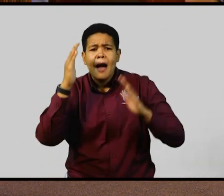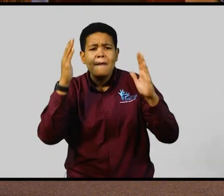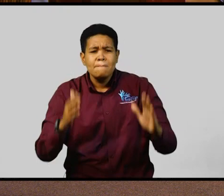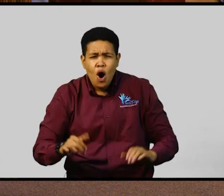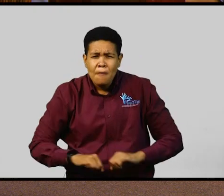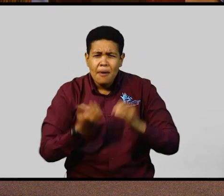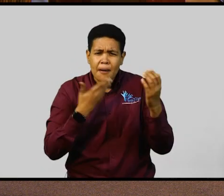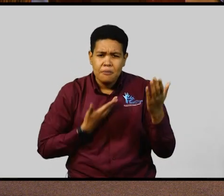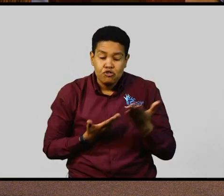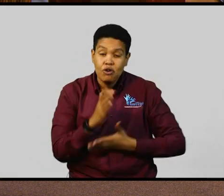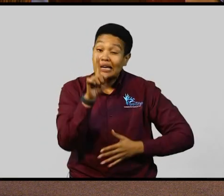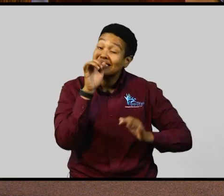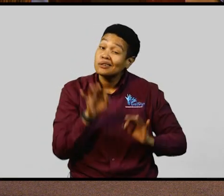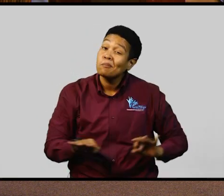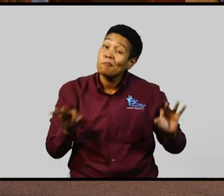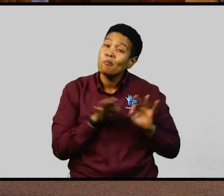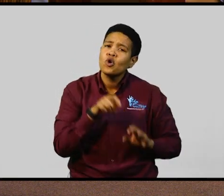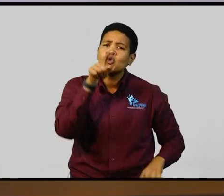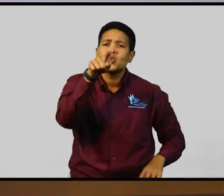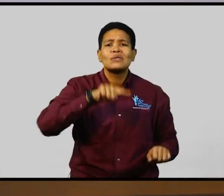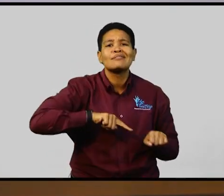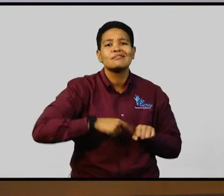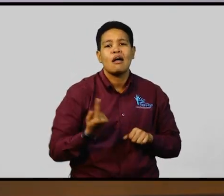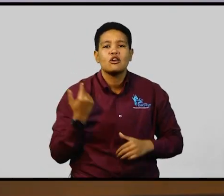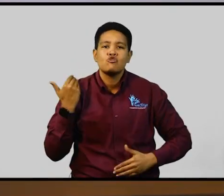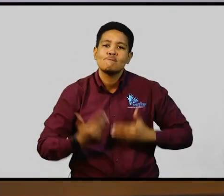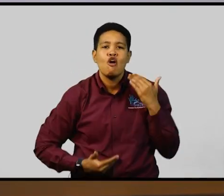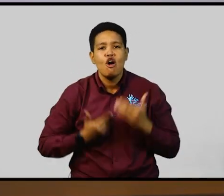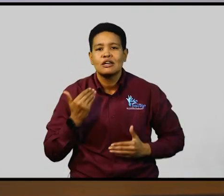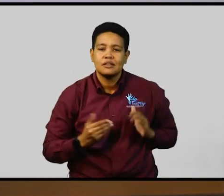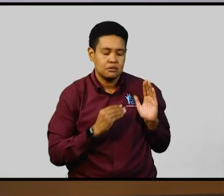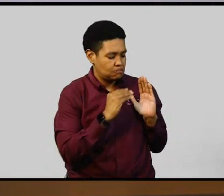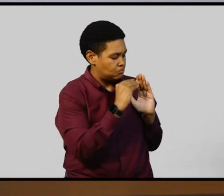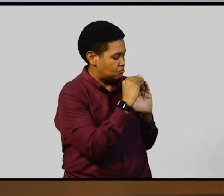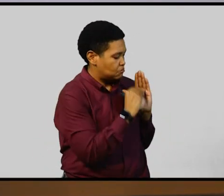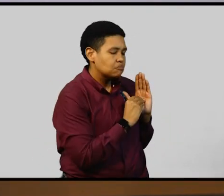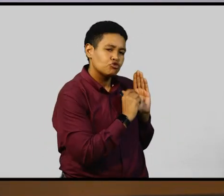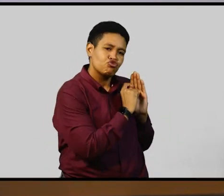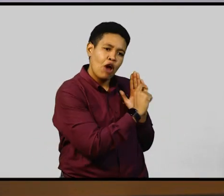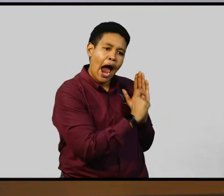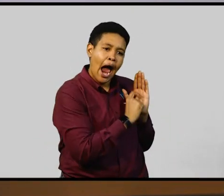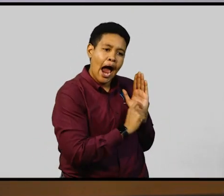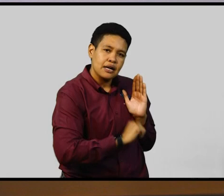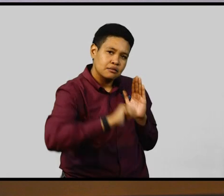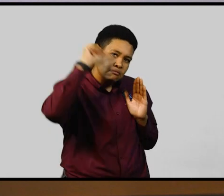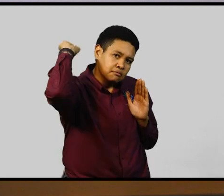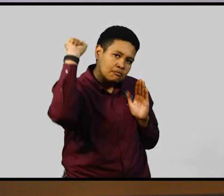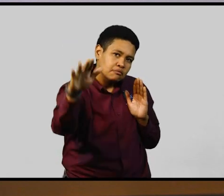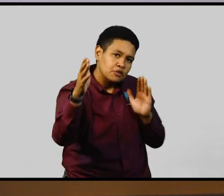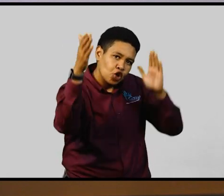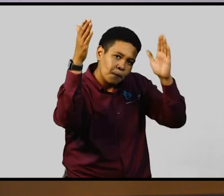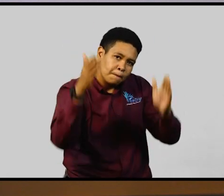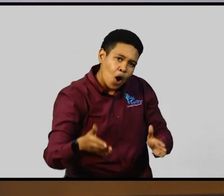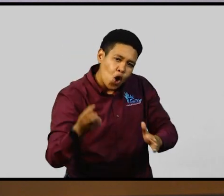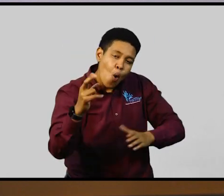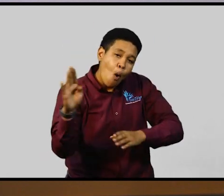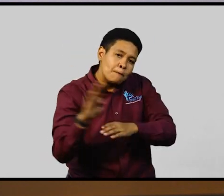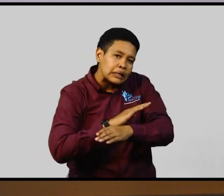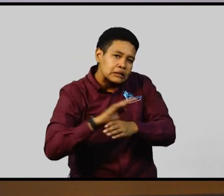individual, it is important that you start the process by writing to the individual or institution,